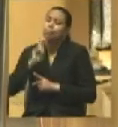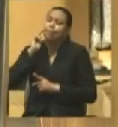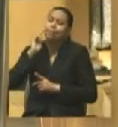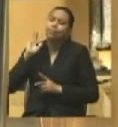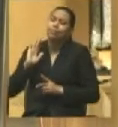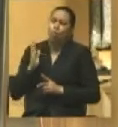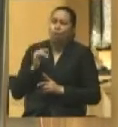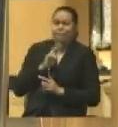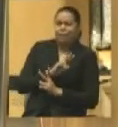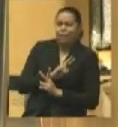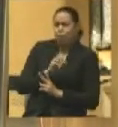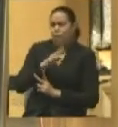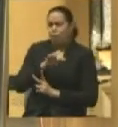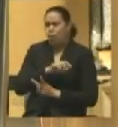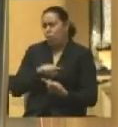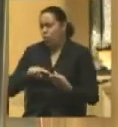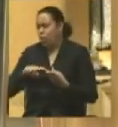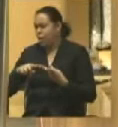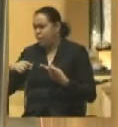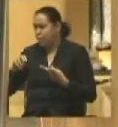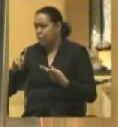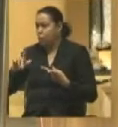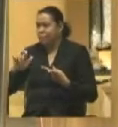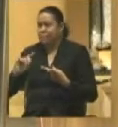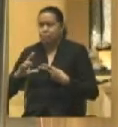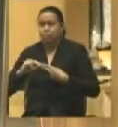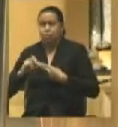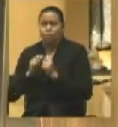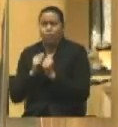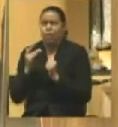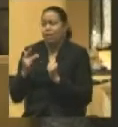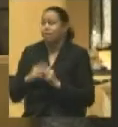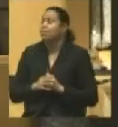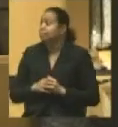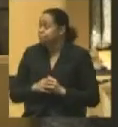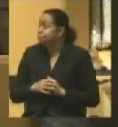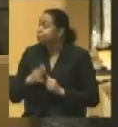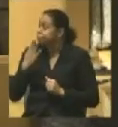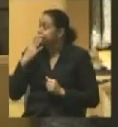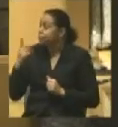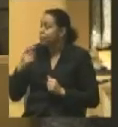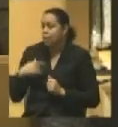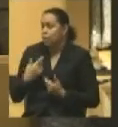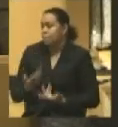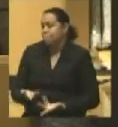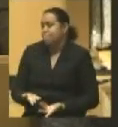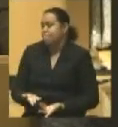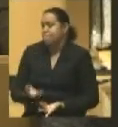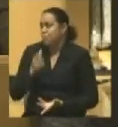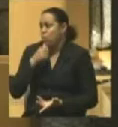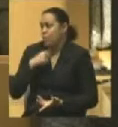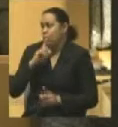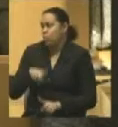Landingham, Ohio, and Pendleton as the vice presidential nominee. So, yeah. Another very good question to which I don't have a very good answer.